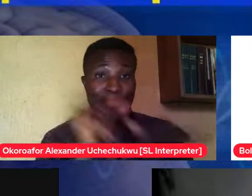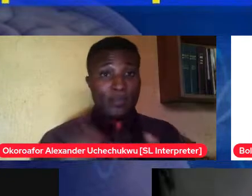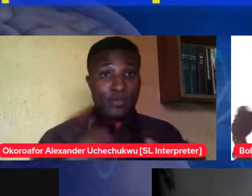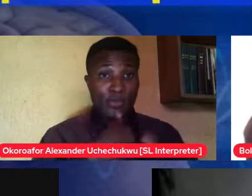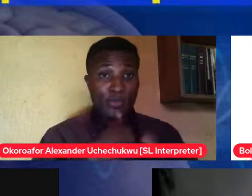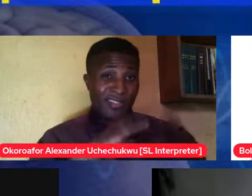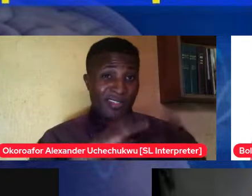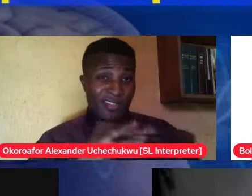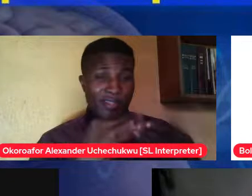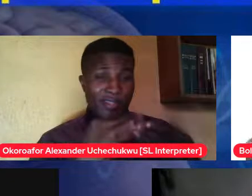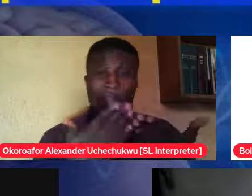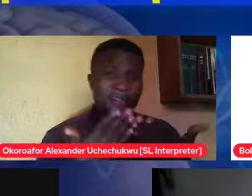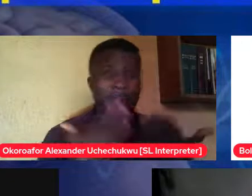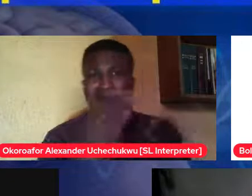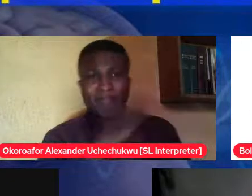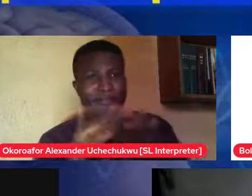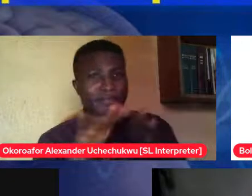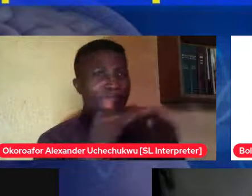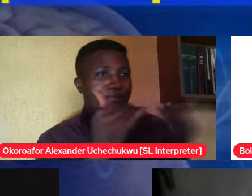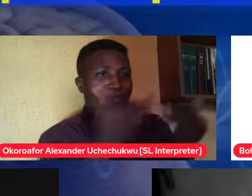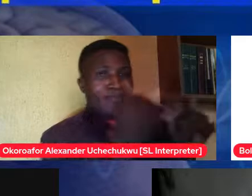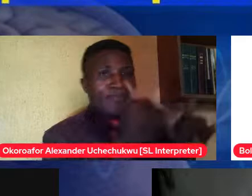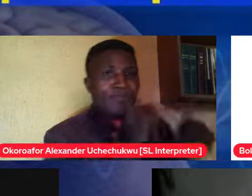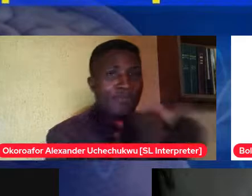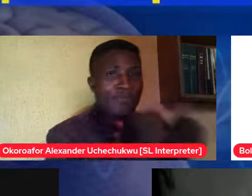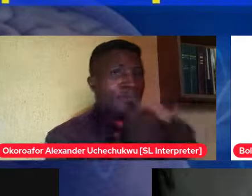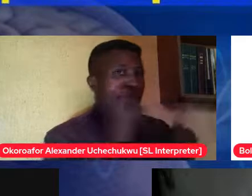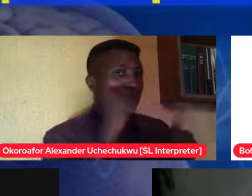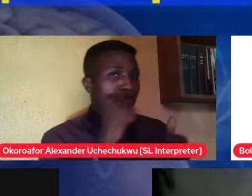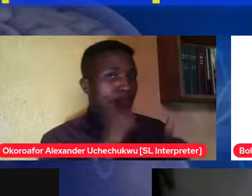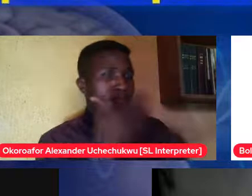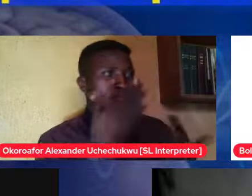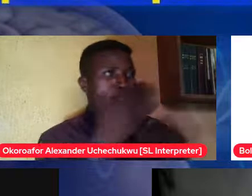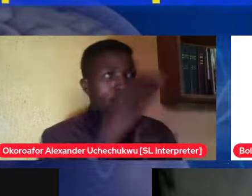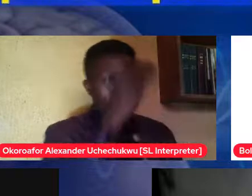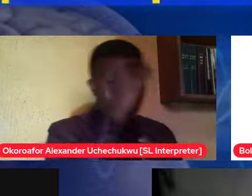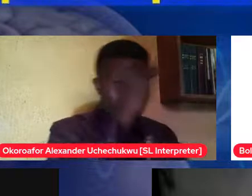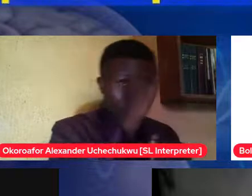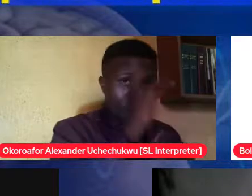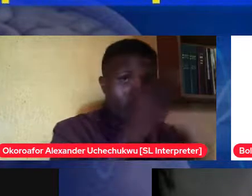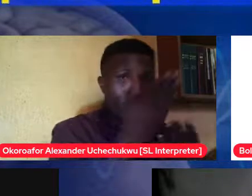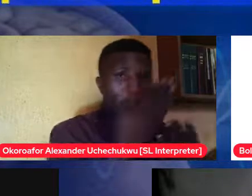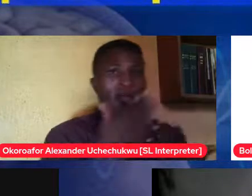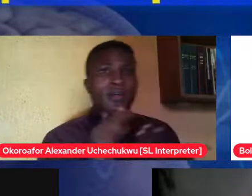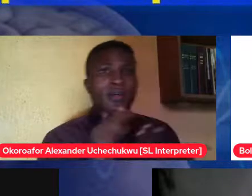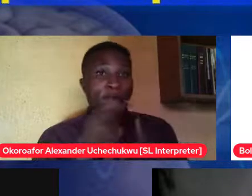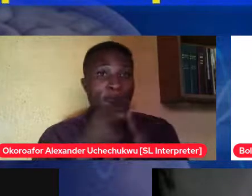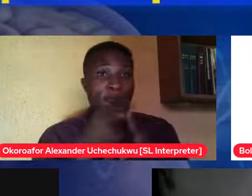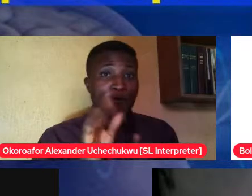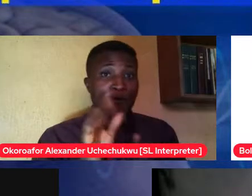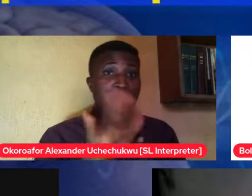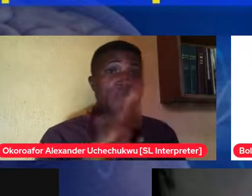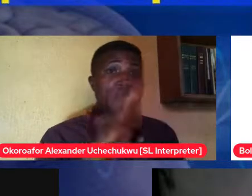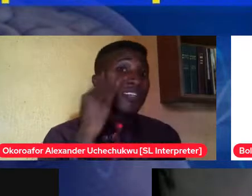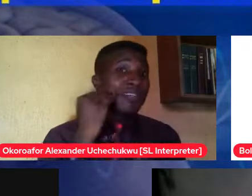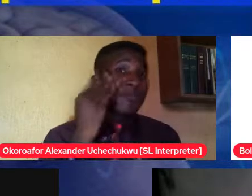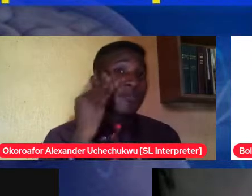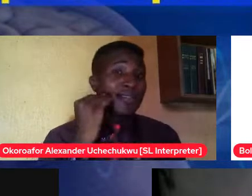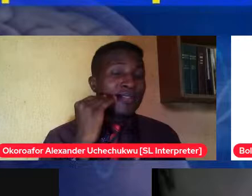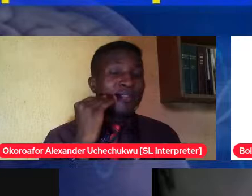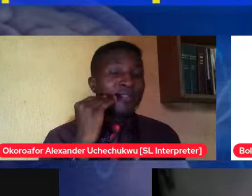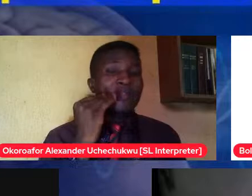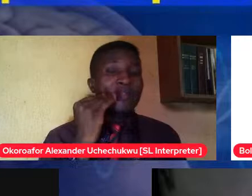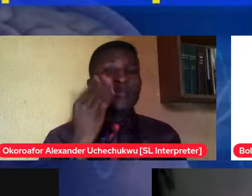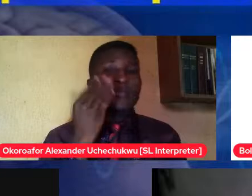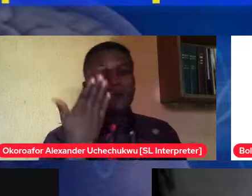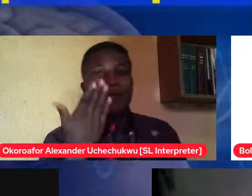should it look like in preparing a person for a relationship so for example I know that you've had you talked about um the person that Muni liked and now